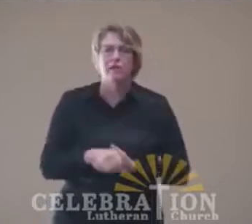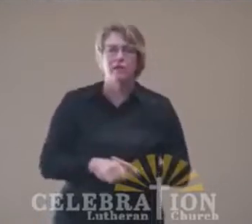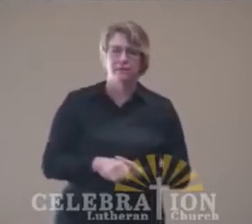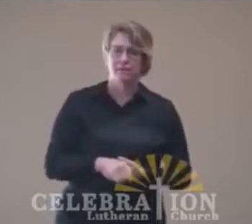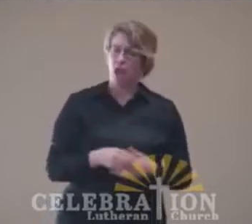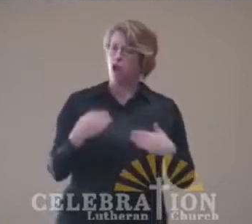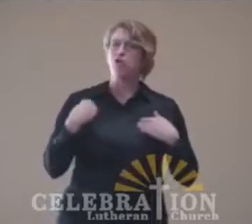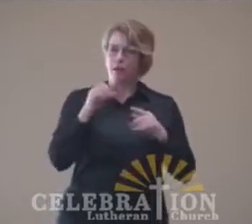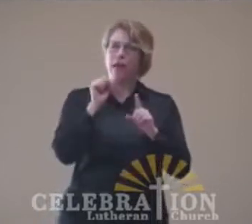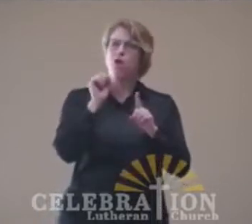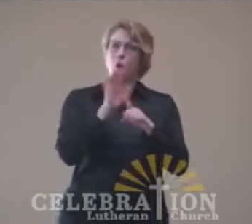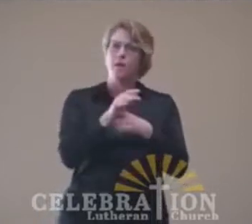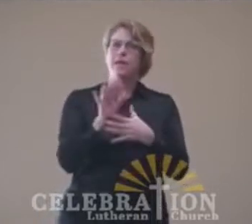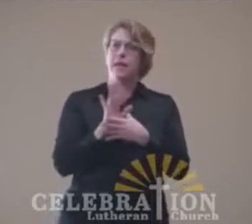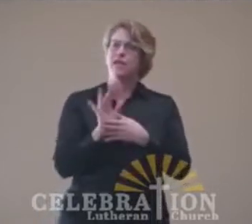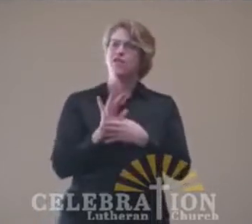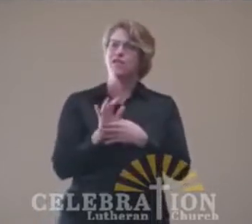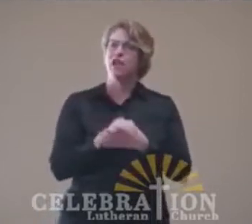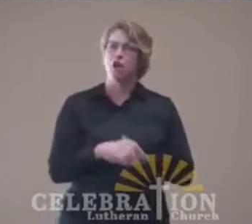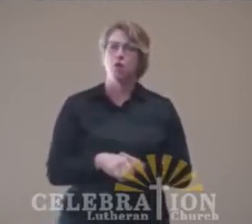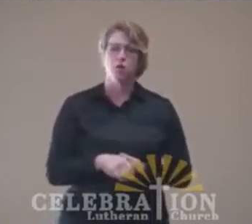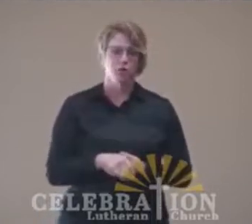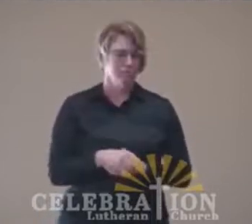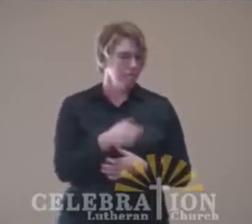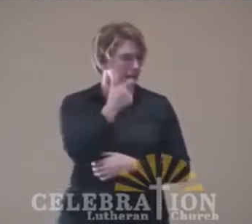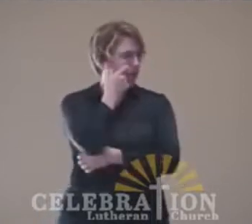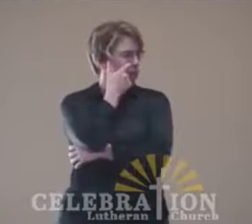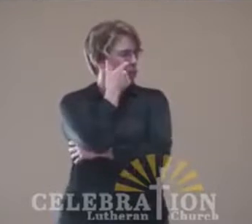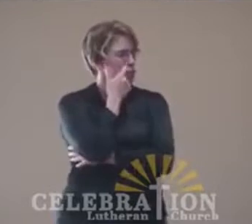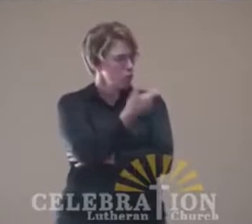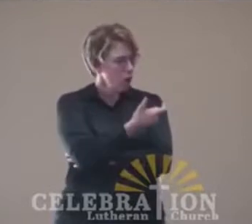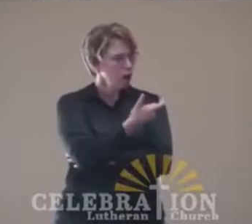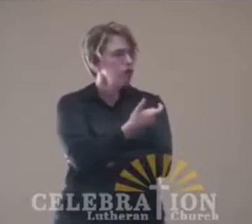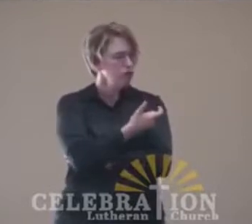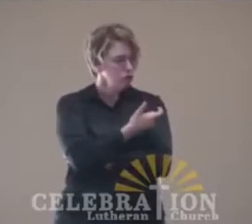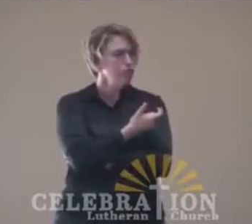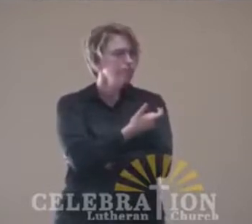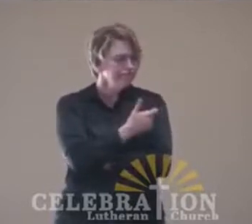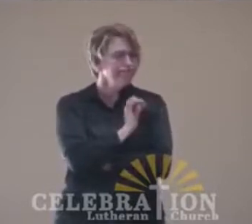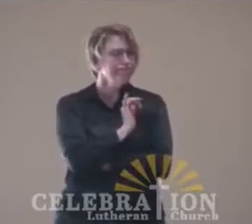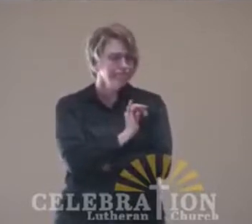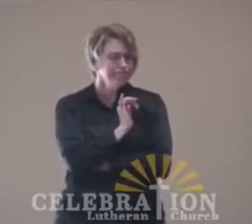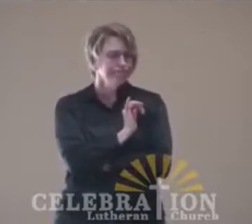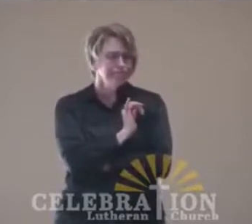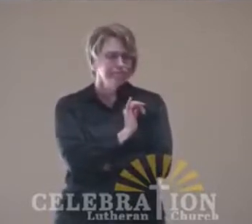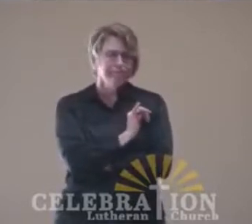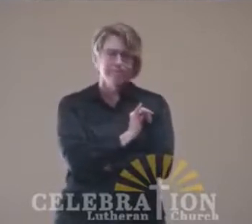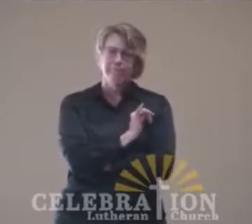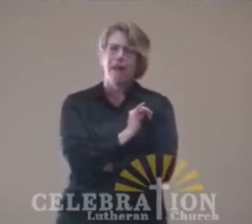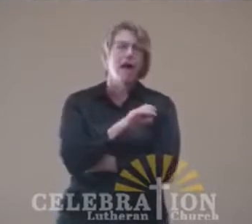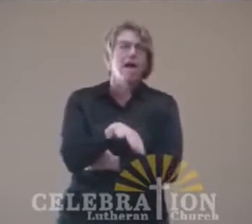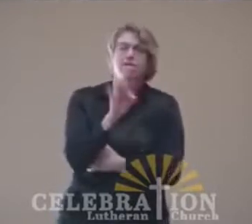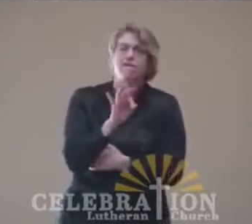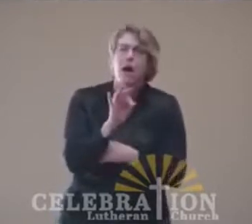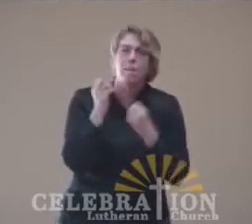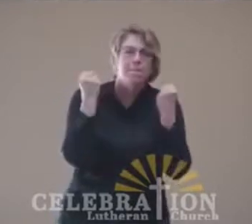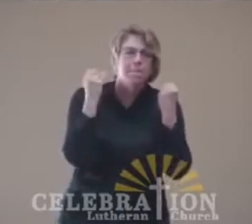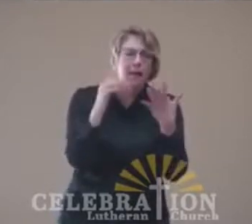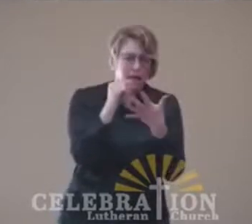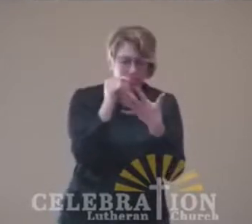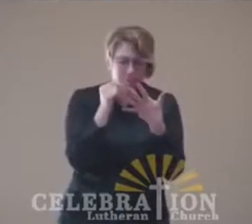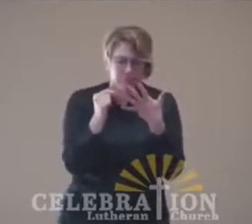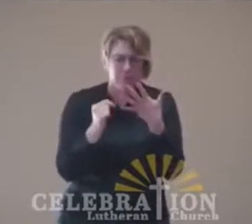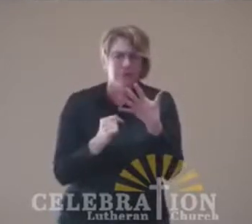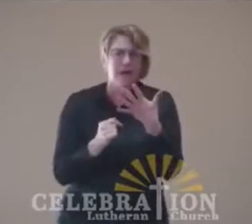orientation videos on the Denali website that I watched multiple times. And I watched all the ones I could find. And I remember the most